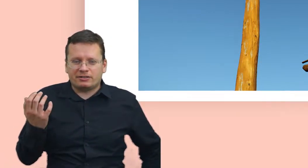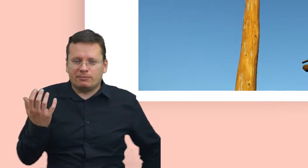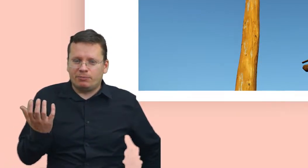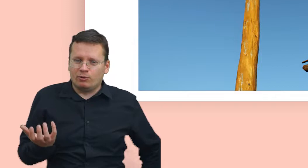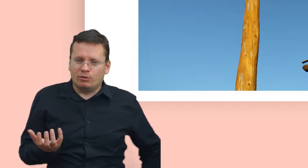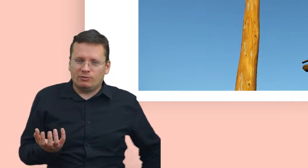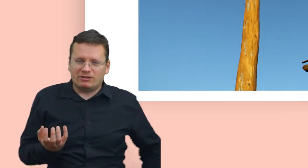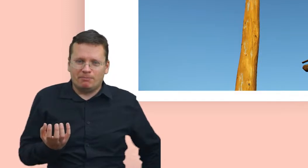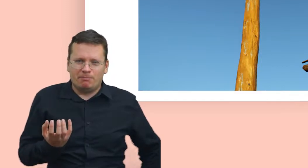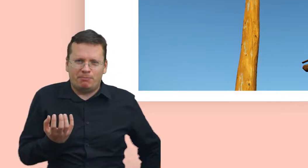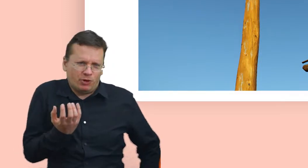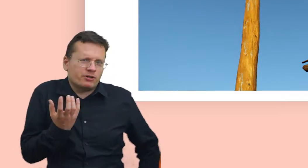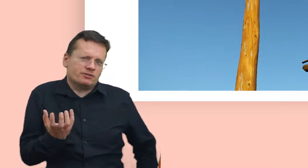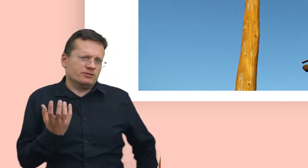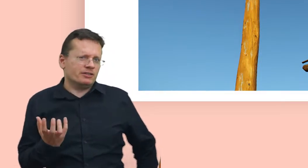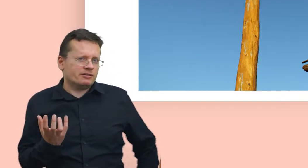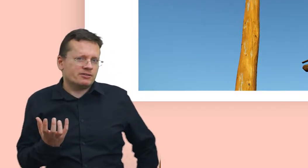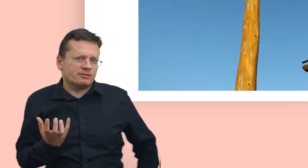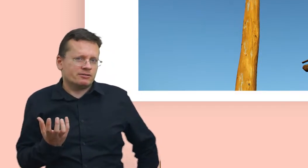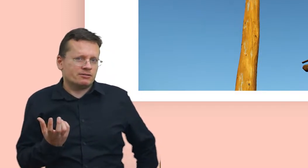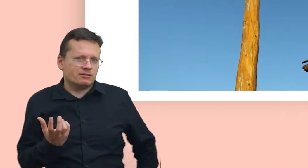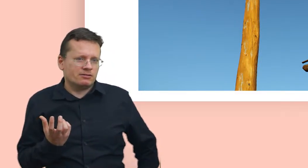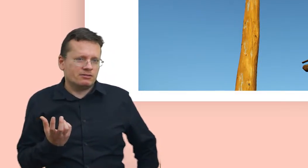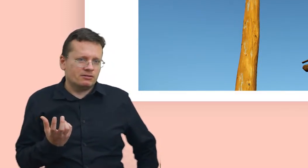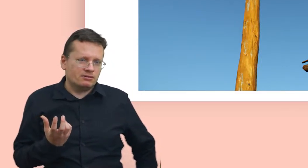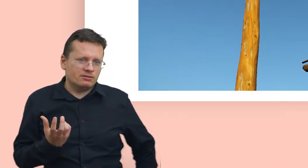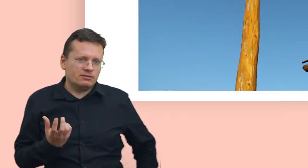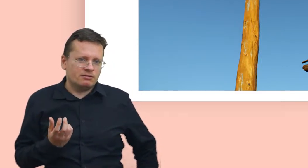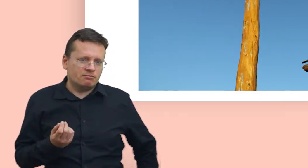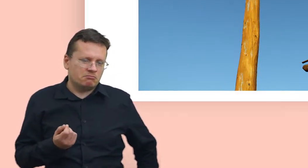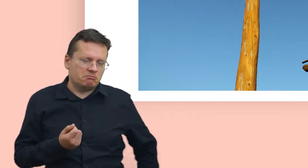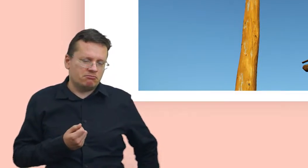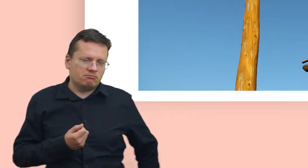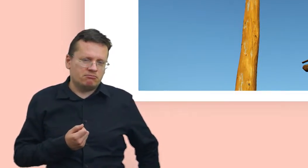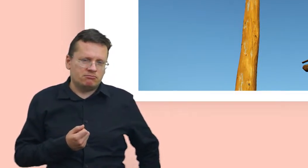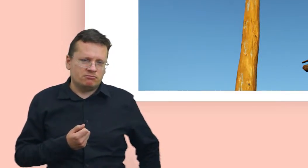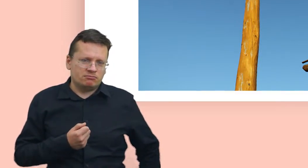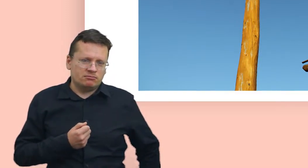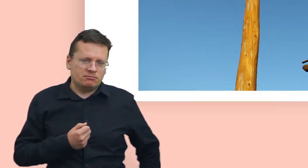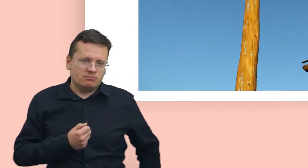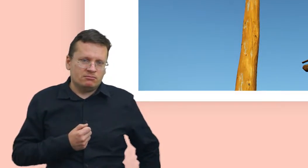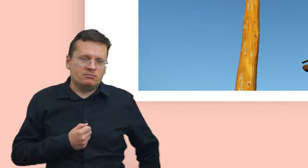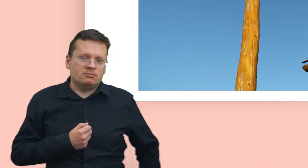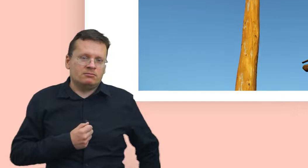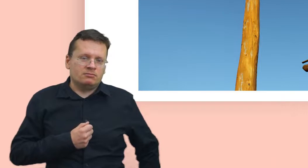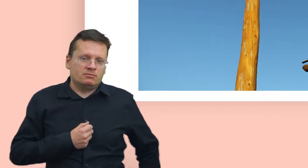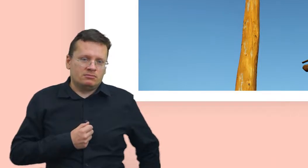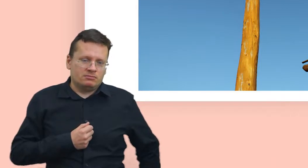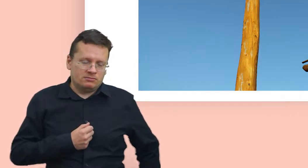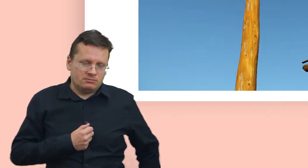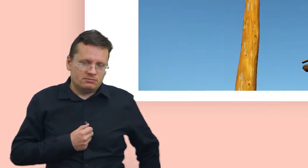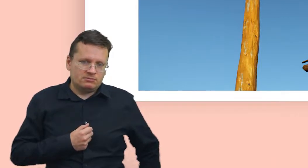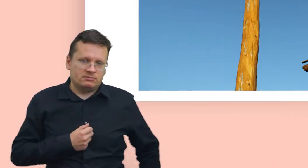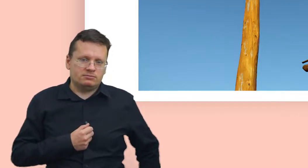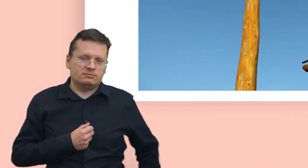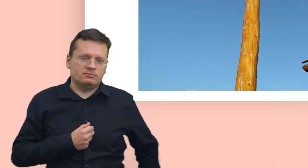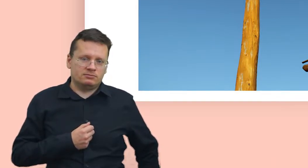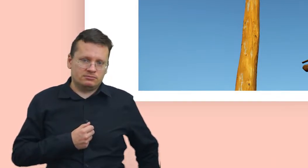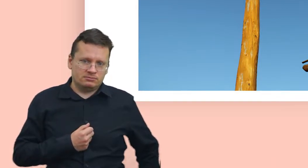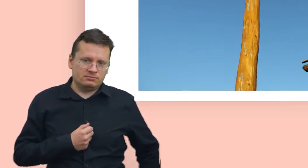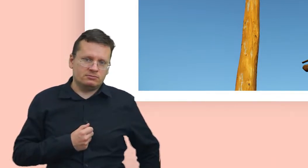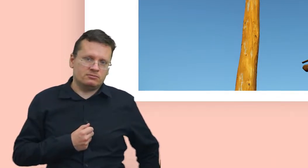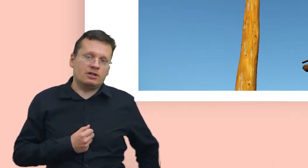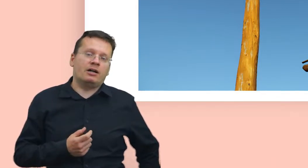did they erect a pole with a bird on it? Because in ancient times, people saw birds as